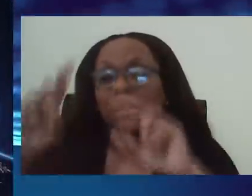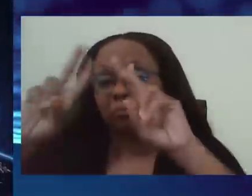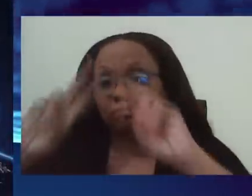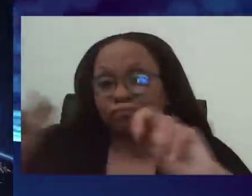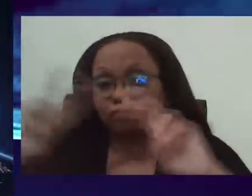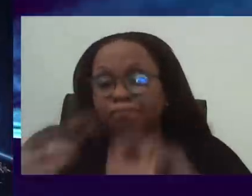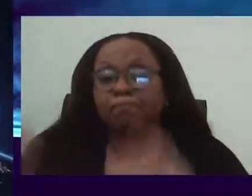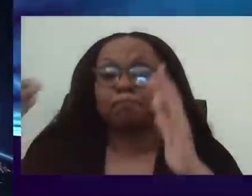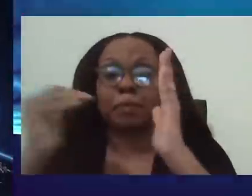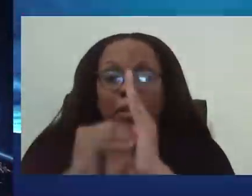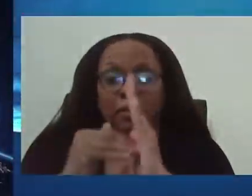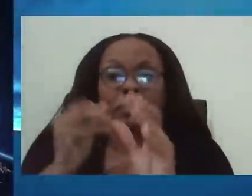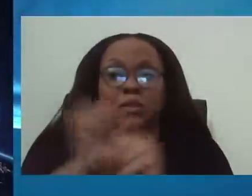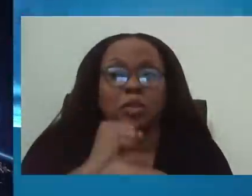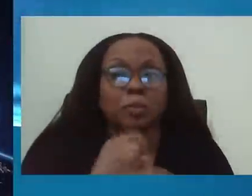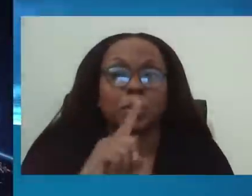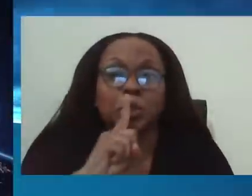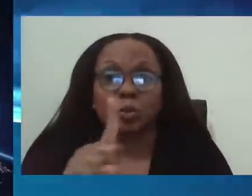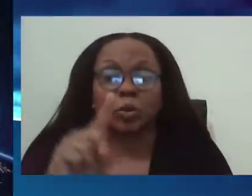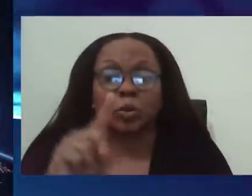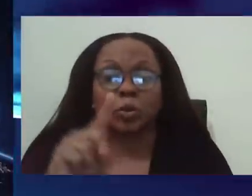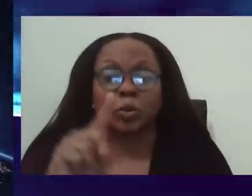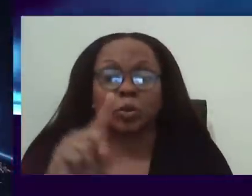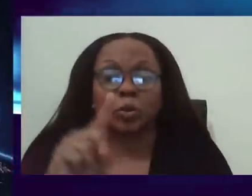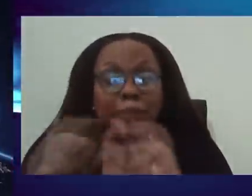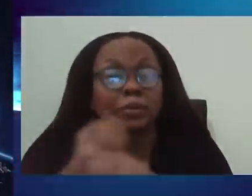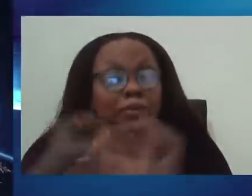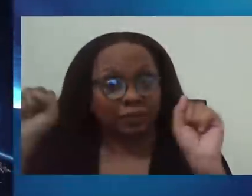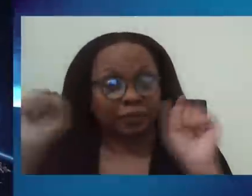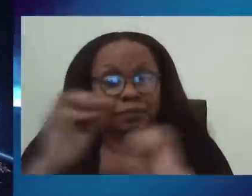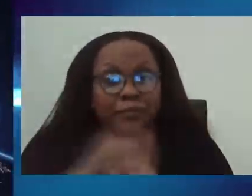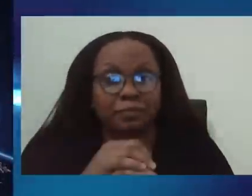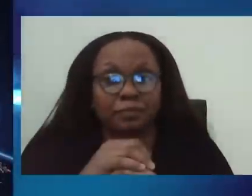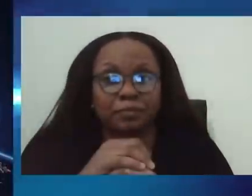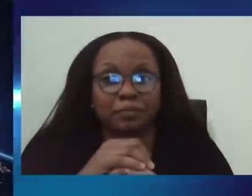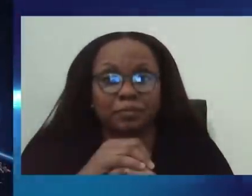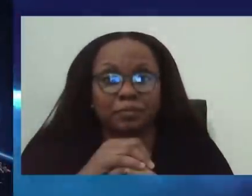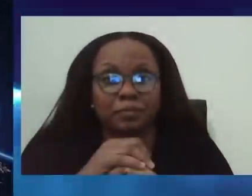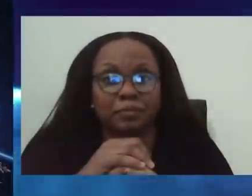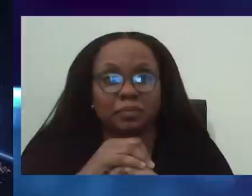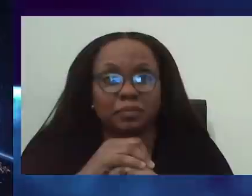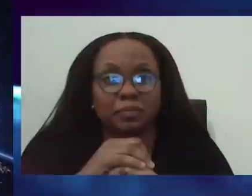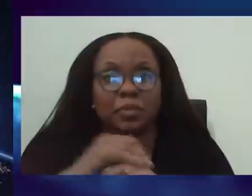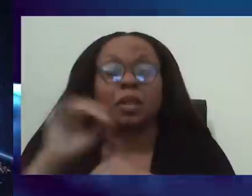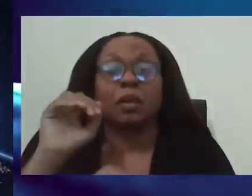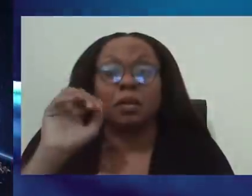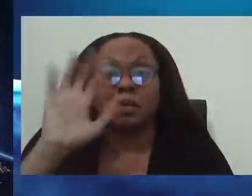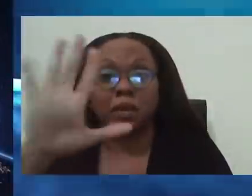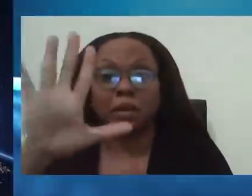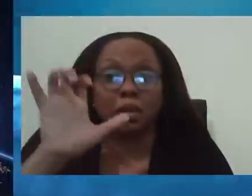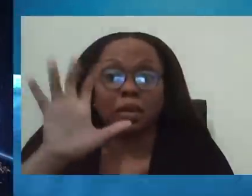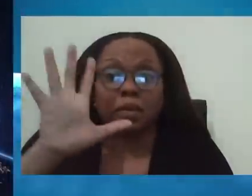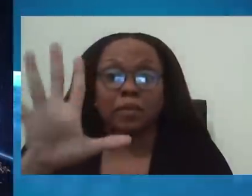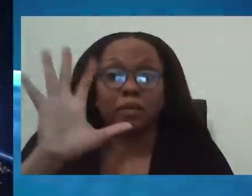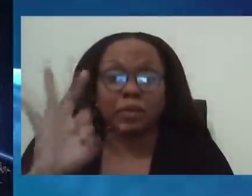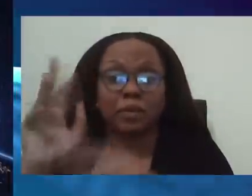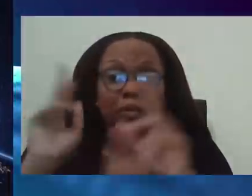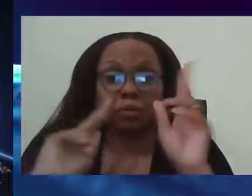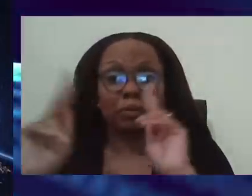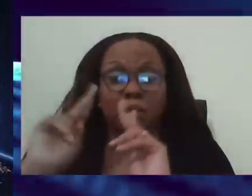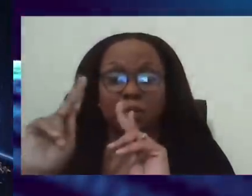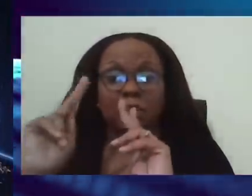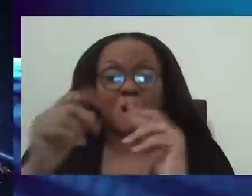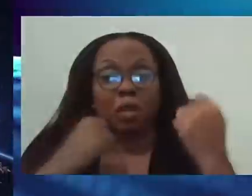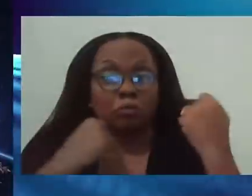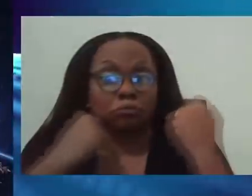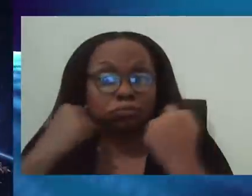ensure that they continue to remain safe. We also have 559 persons who have been transported since the